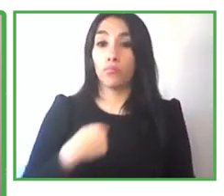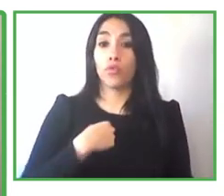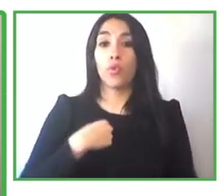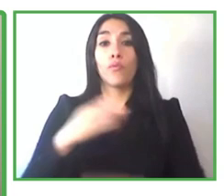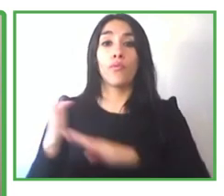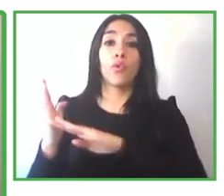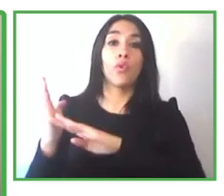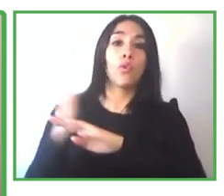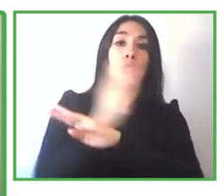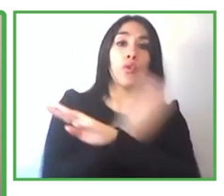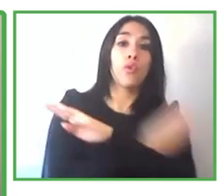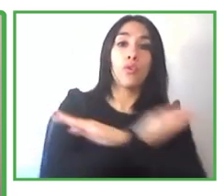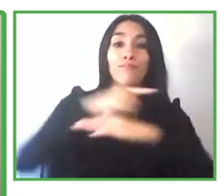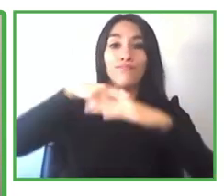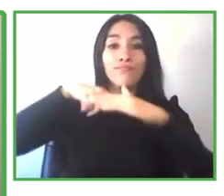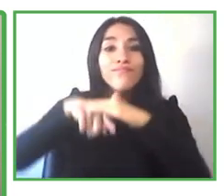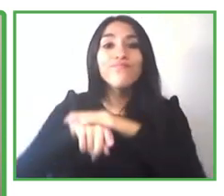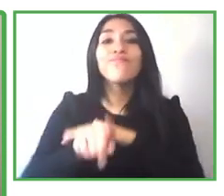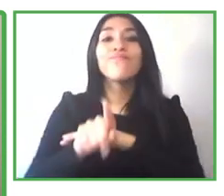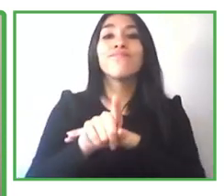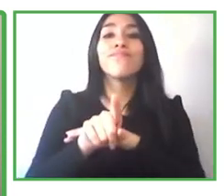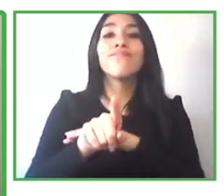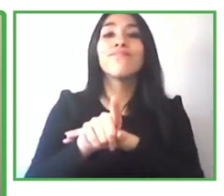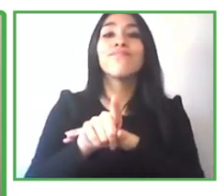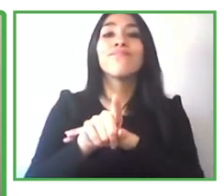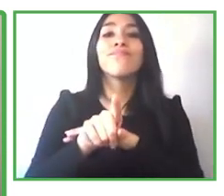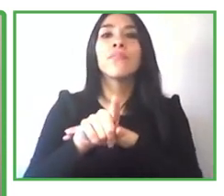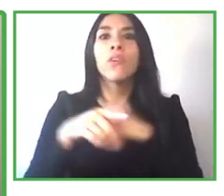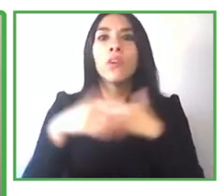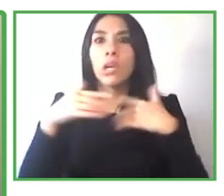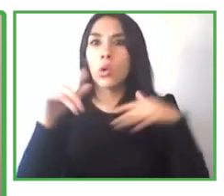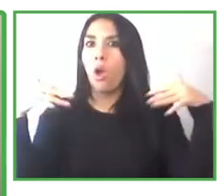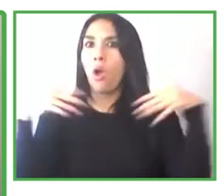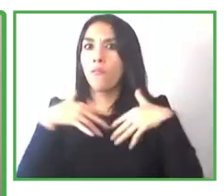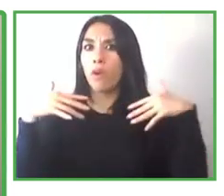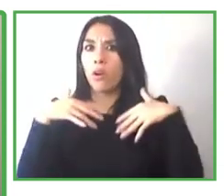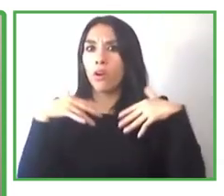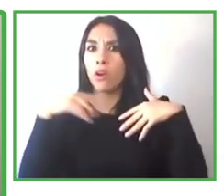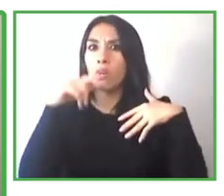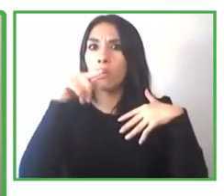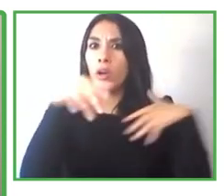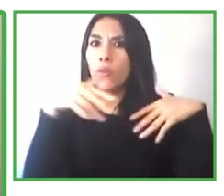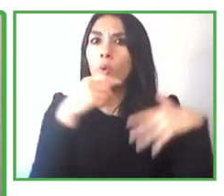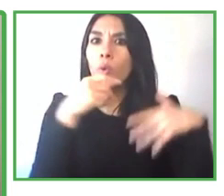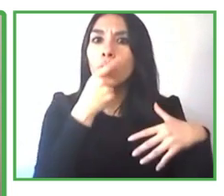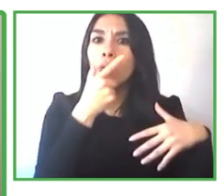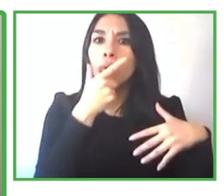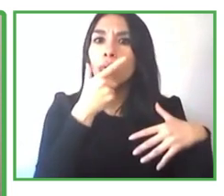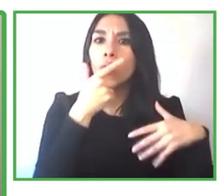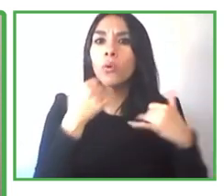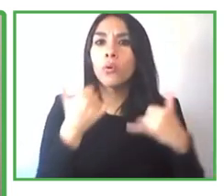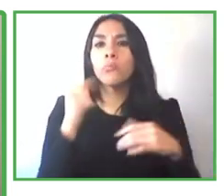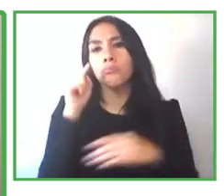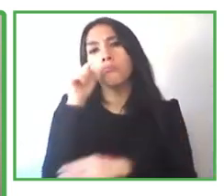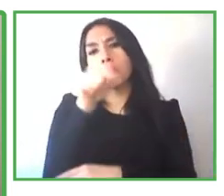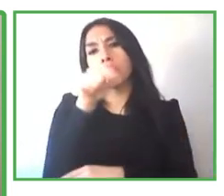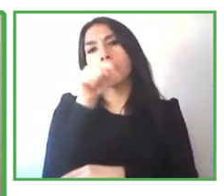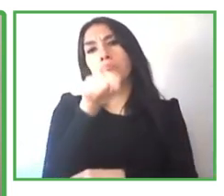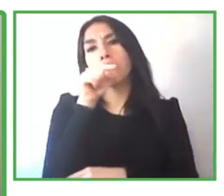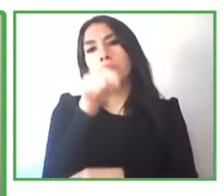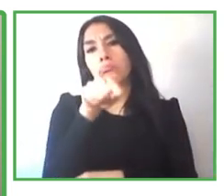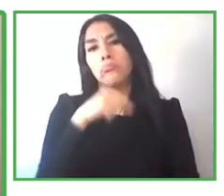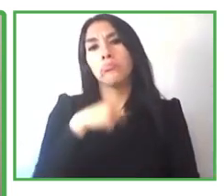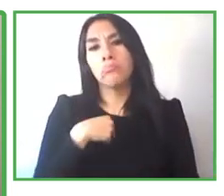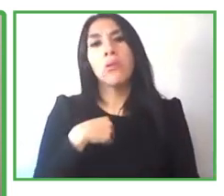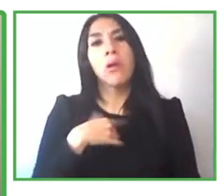enough and i absolutely love it and i go to places i've never been before and it's all because of trinity that gave me this confidence